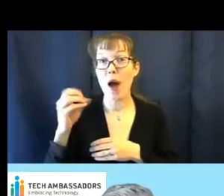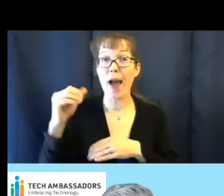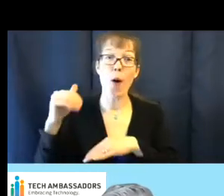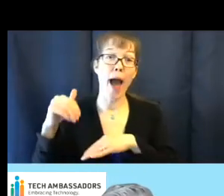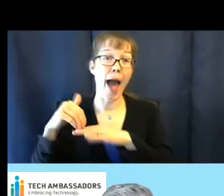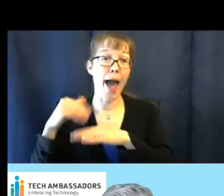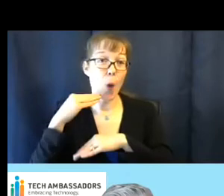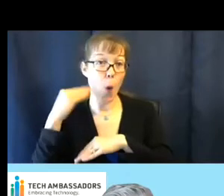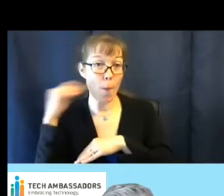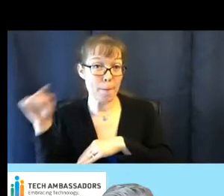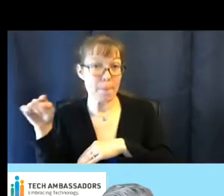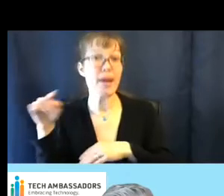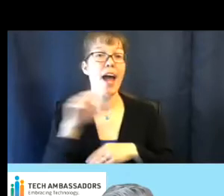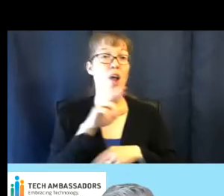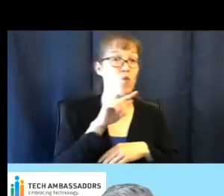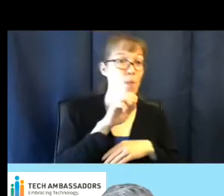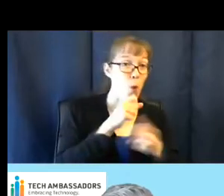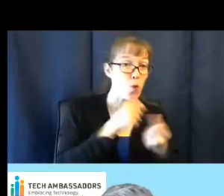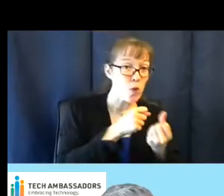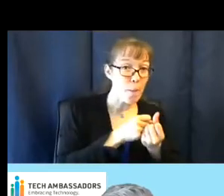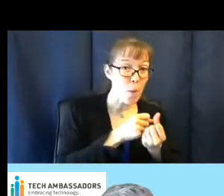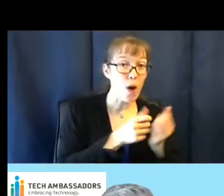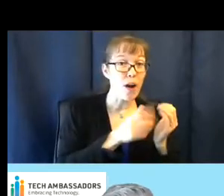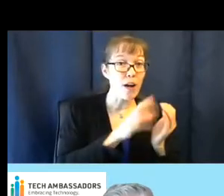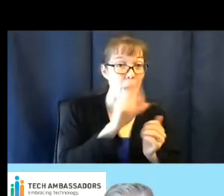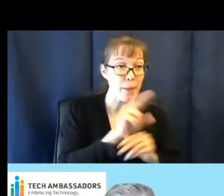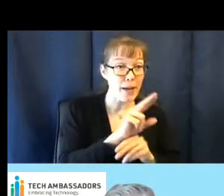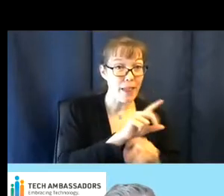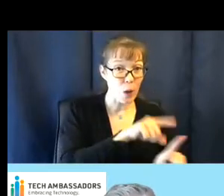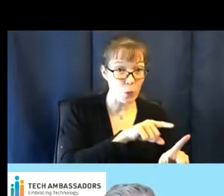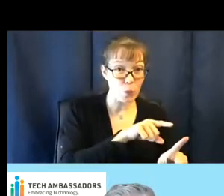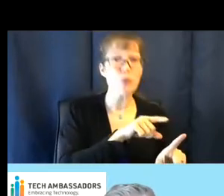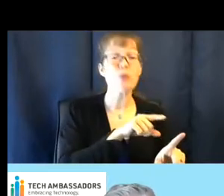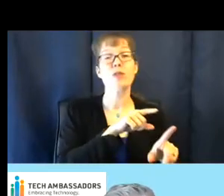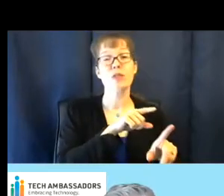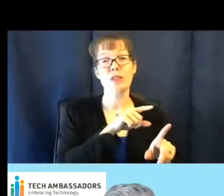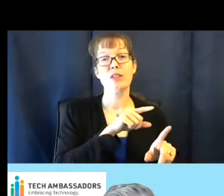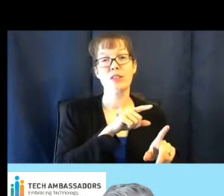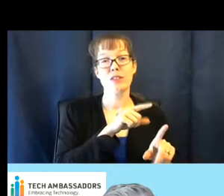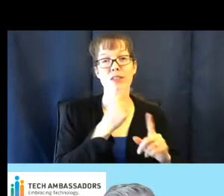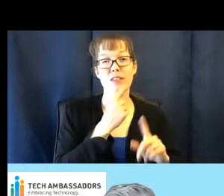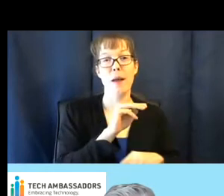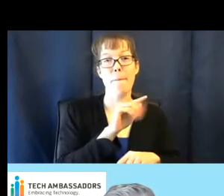and my remote support company that I use, Medforall.